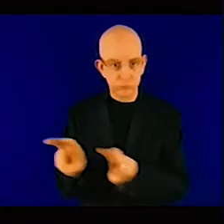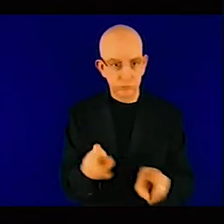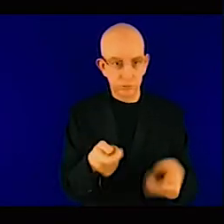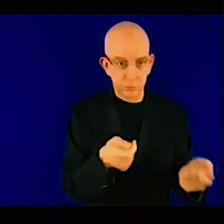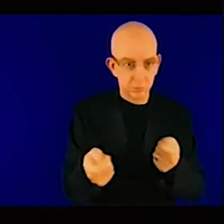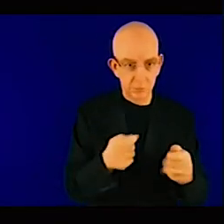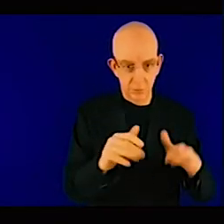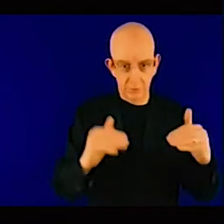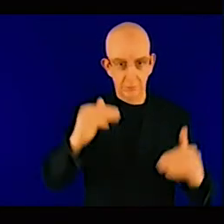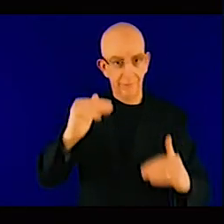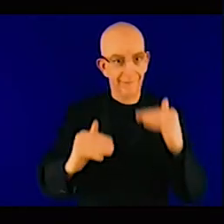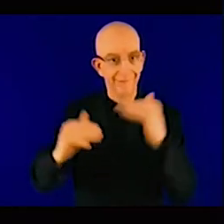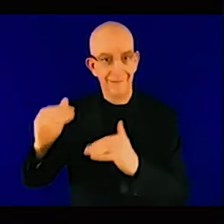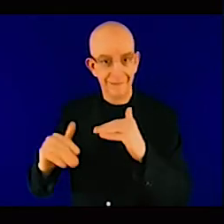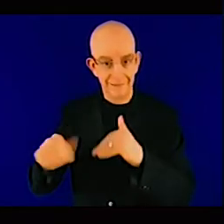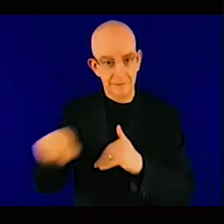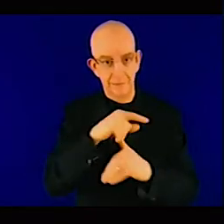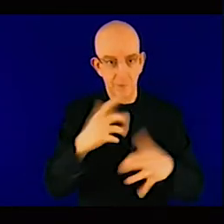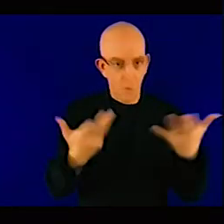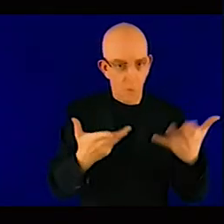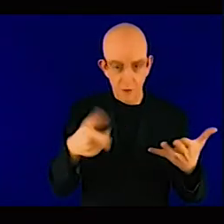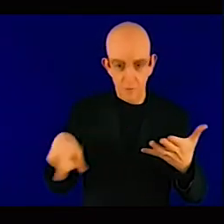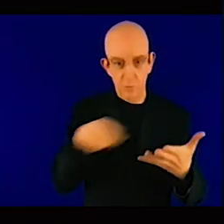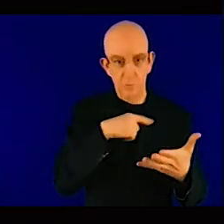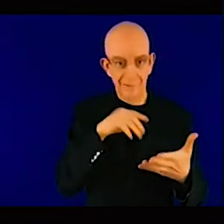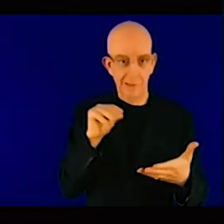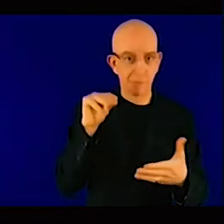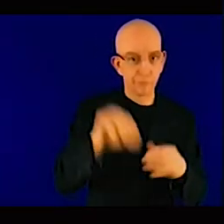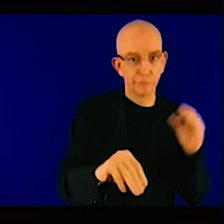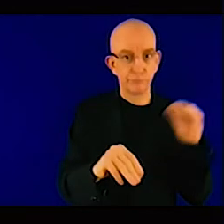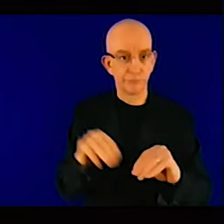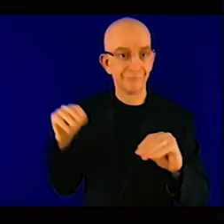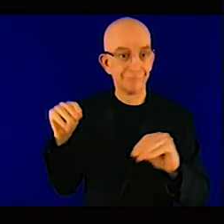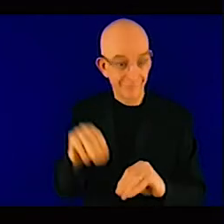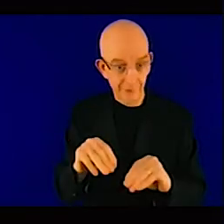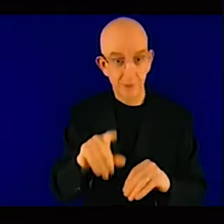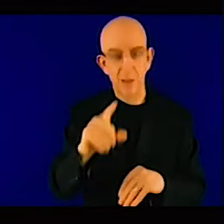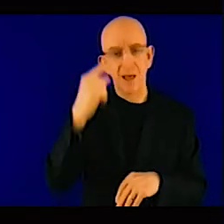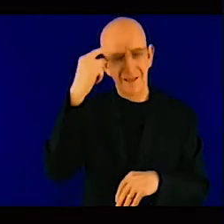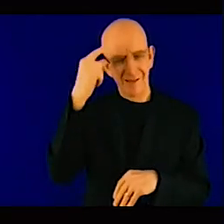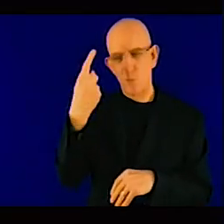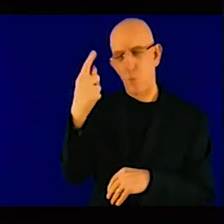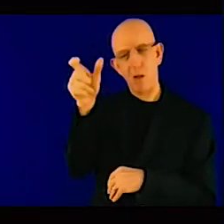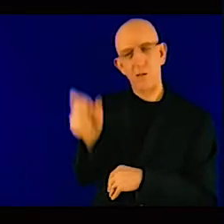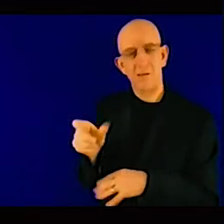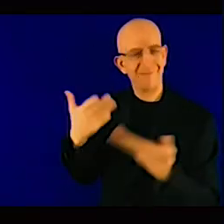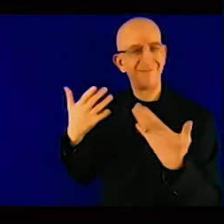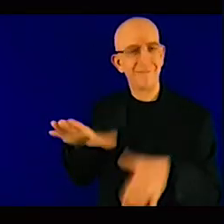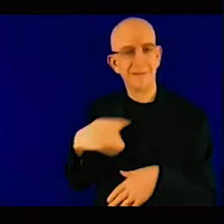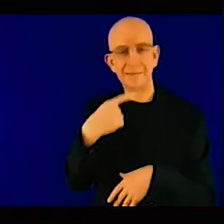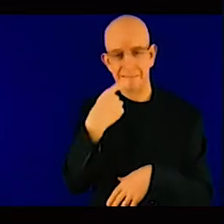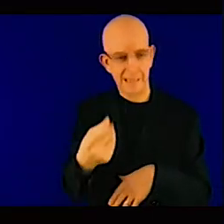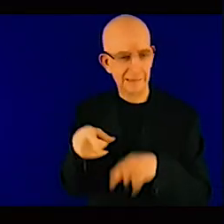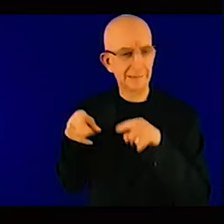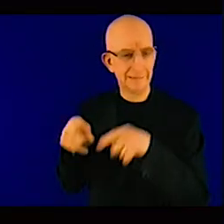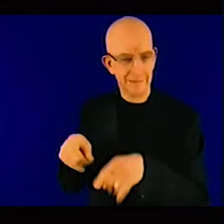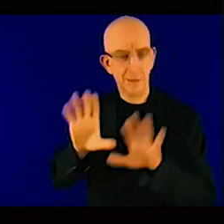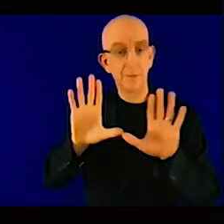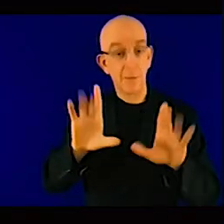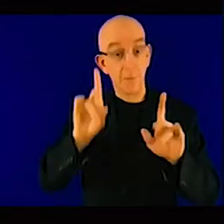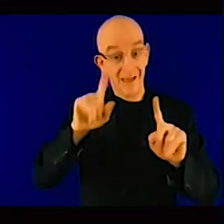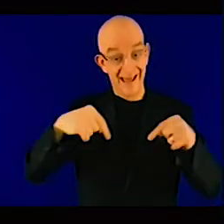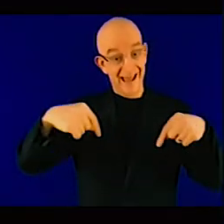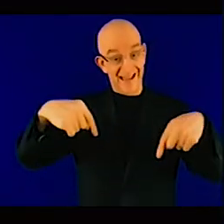already mentioned that. And I think for the time being, it will be better for me to stop there and give the opportunity for the other